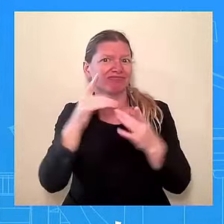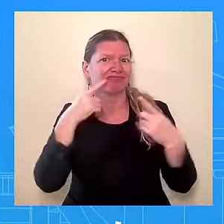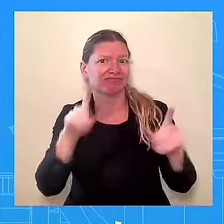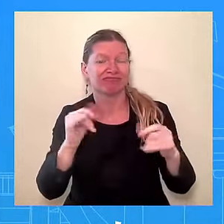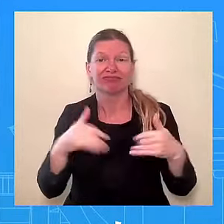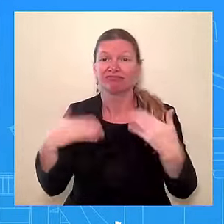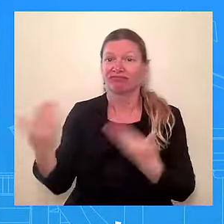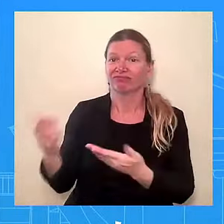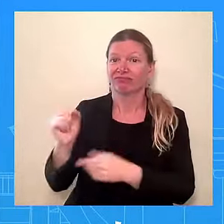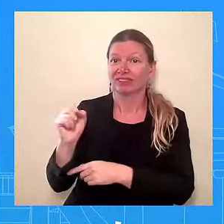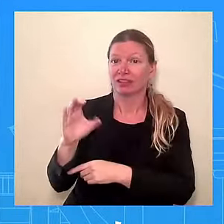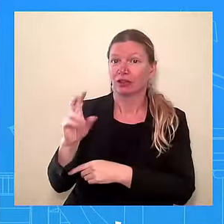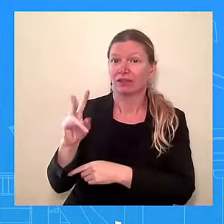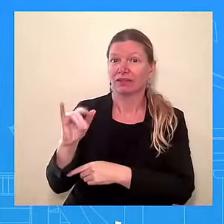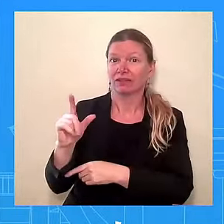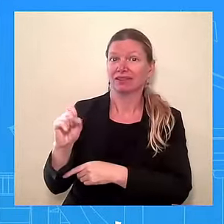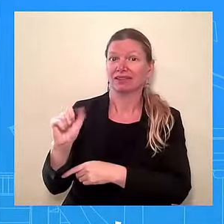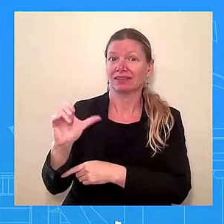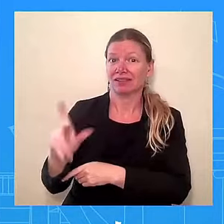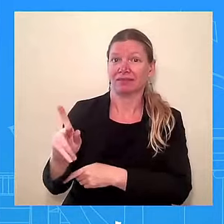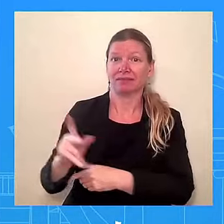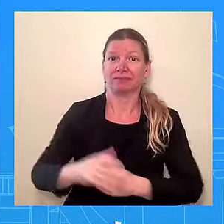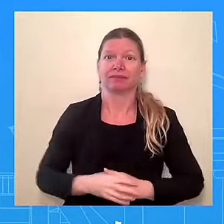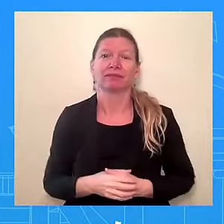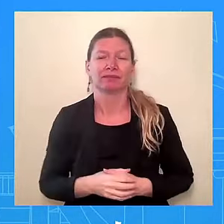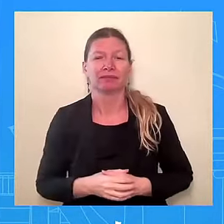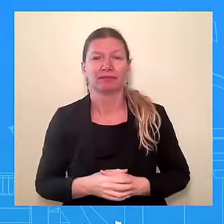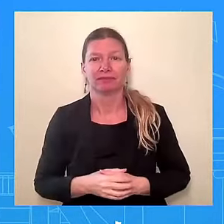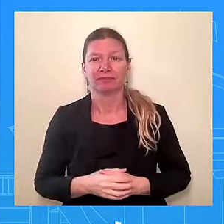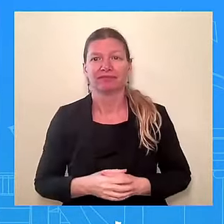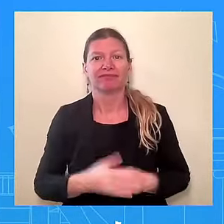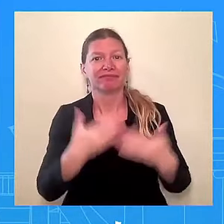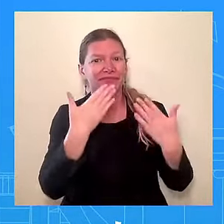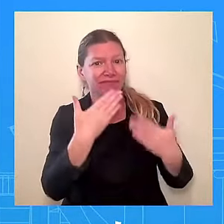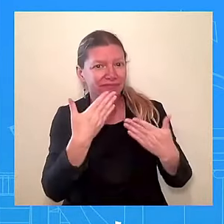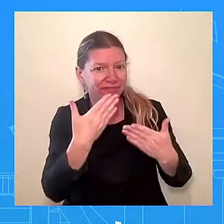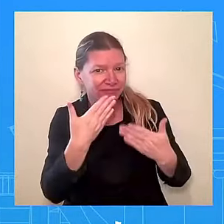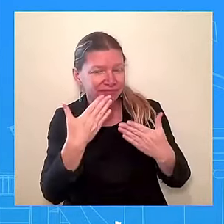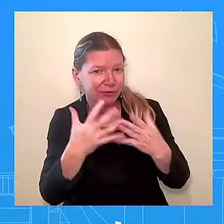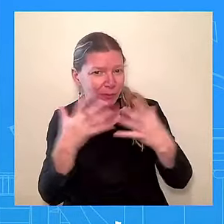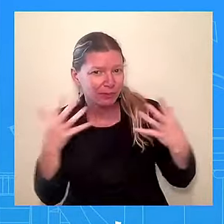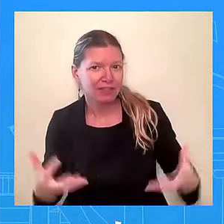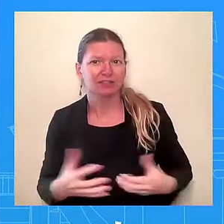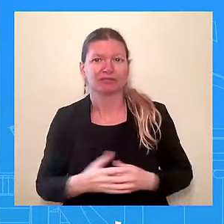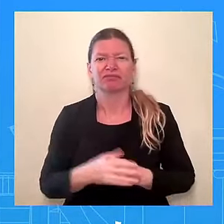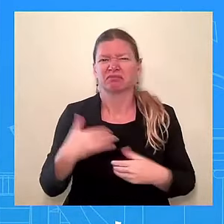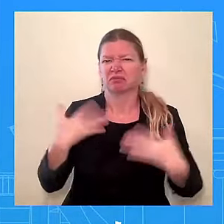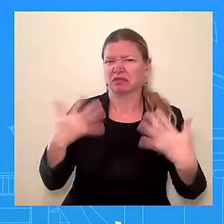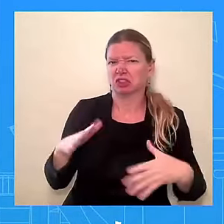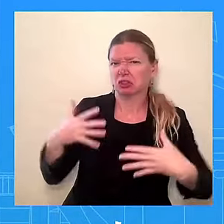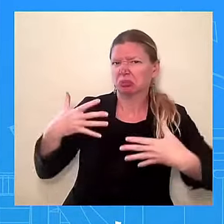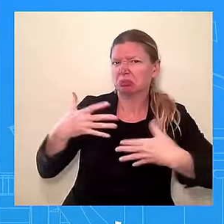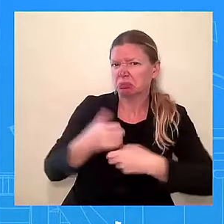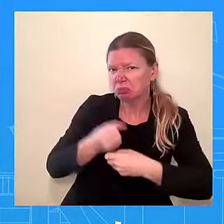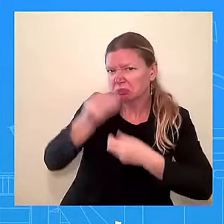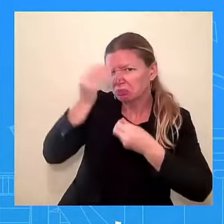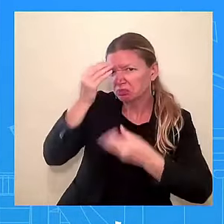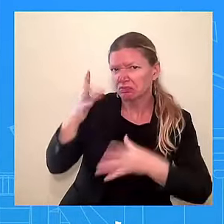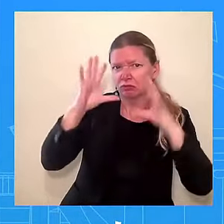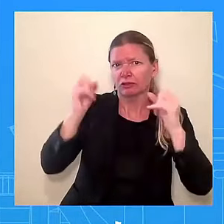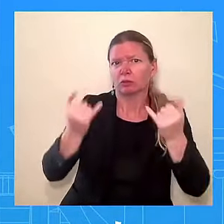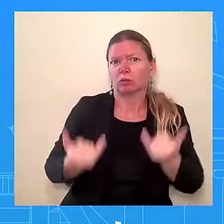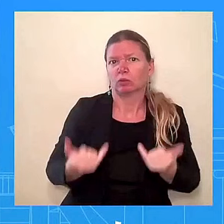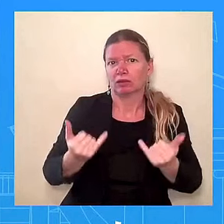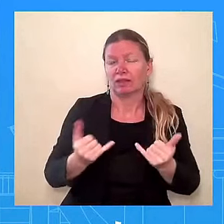As I briefed the President today, the Department of Agriculture has just completed an important step in advancing a key commitment that the President